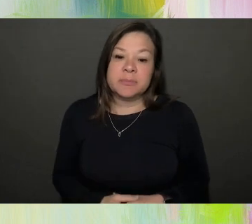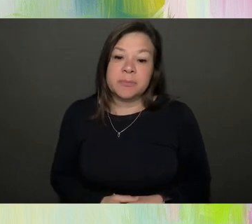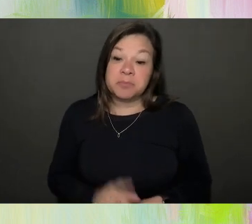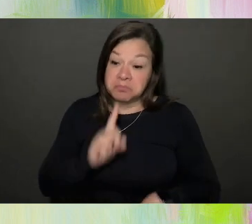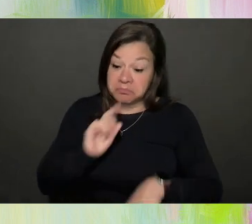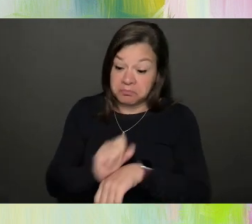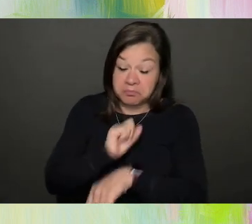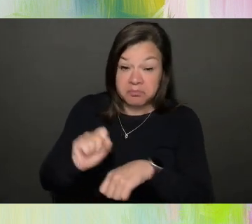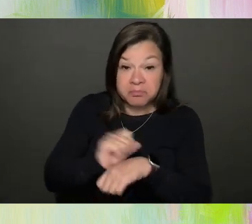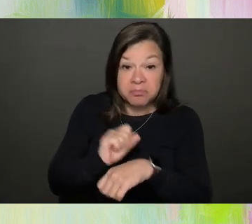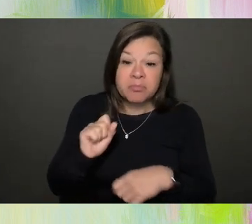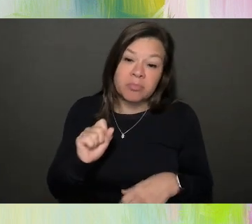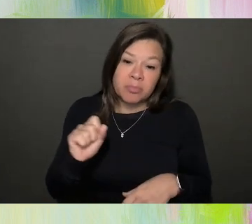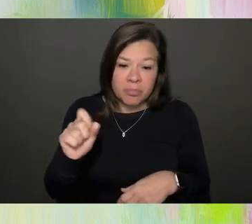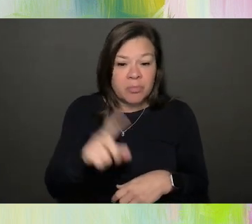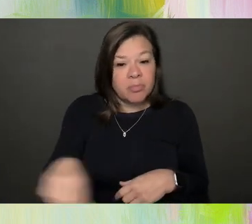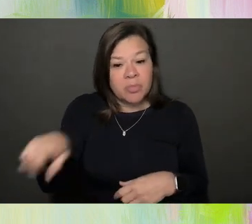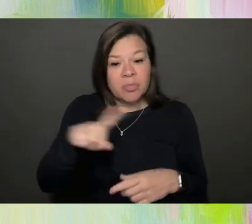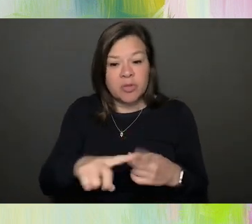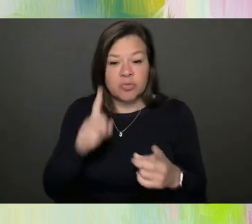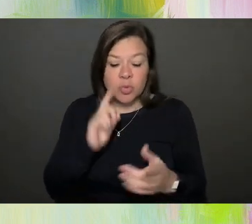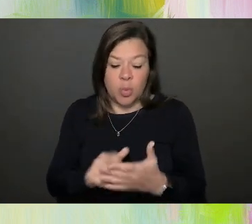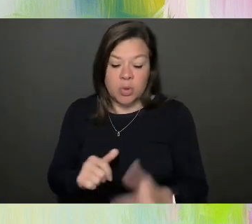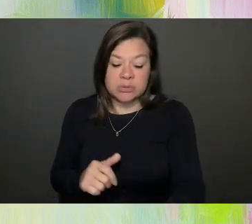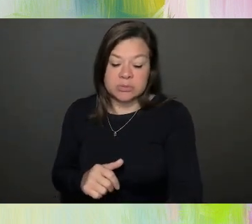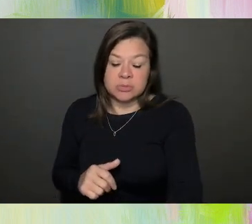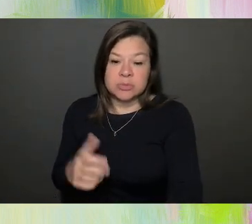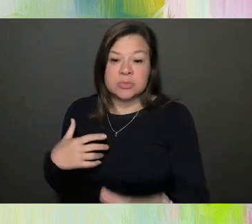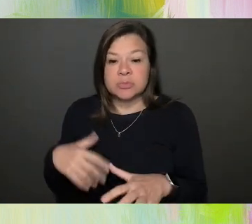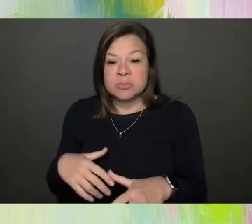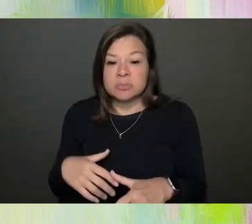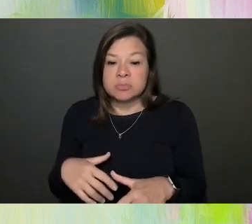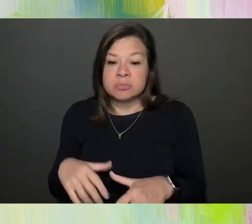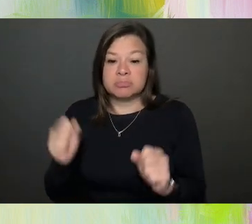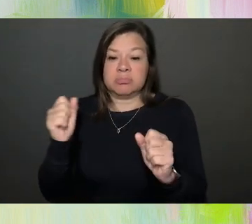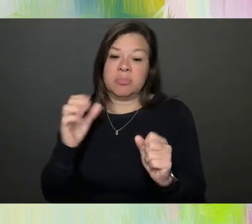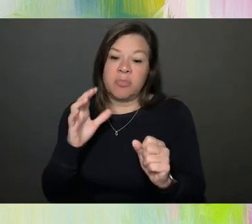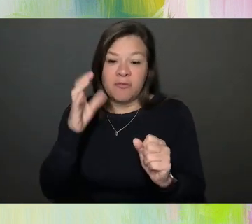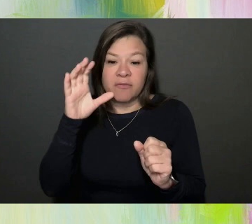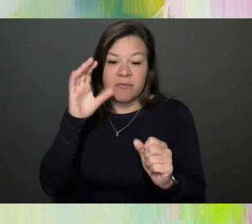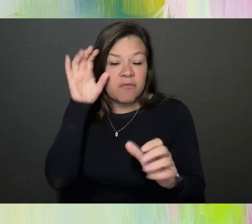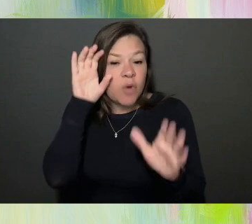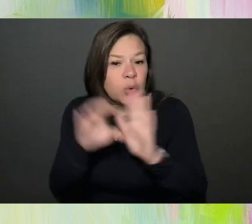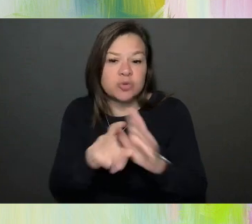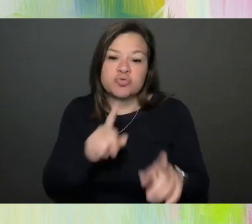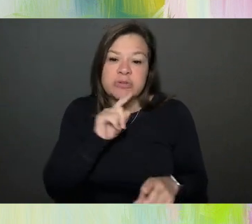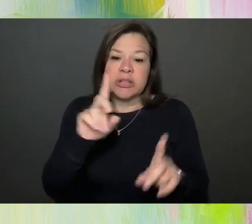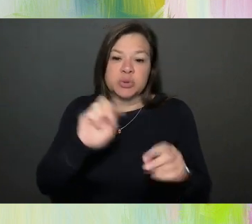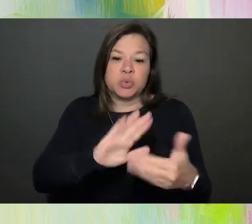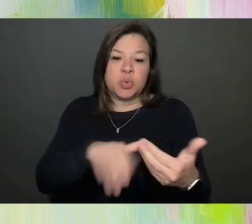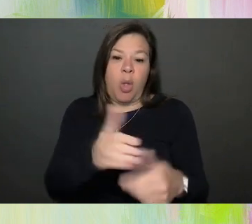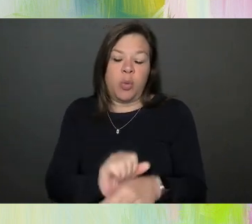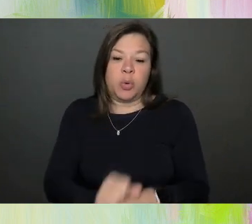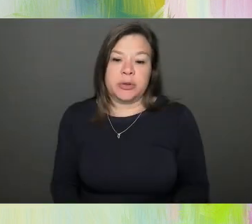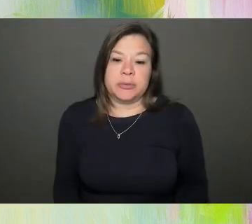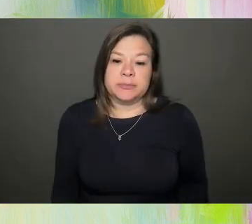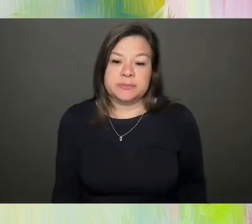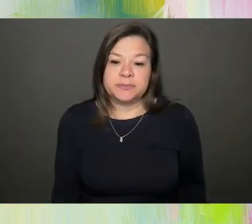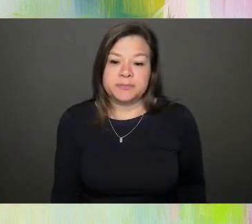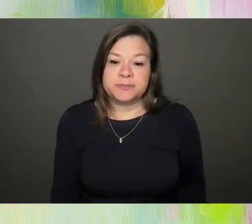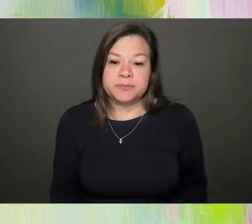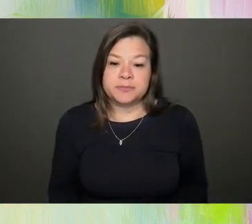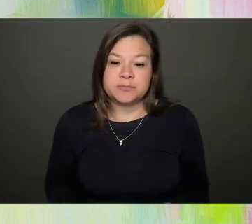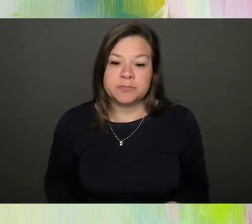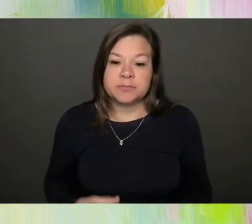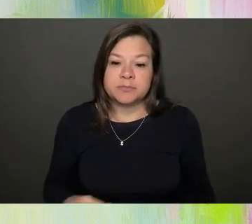they are the ones who take all those photos and they are the ones who really do all the work. So in that process, we learn